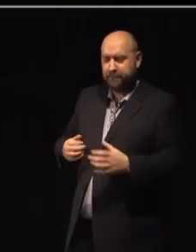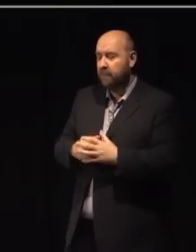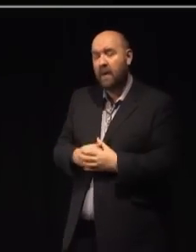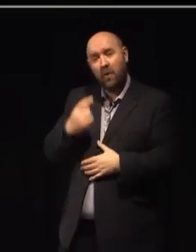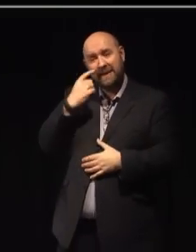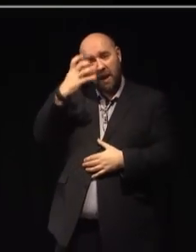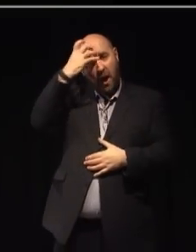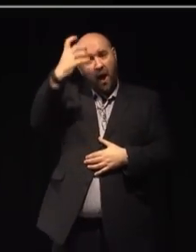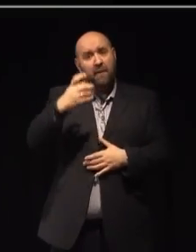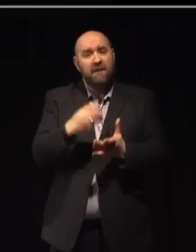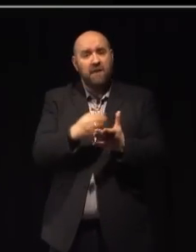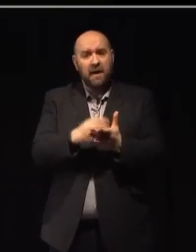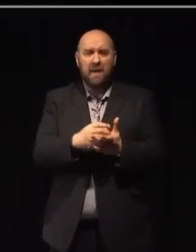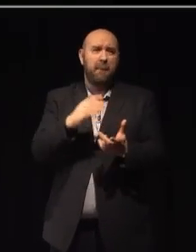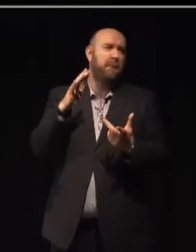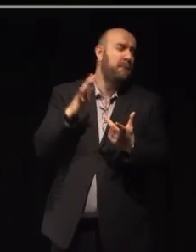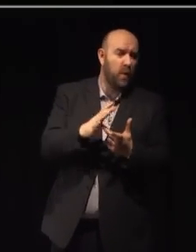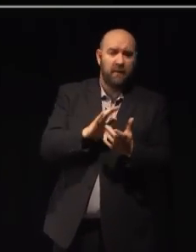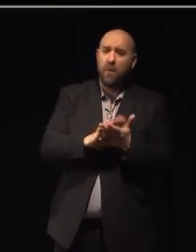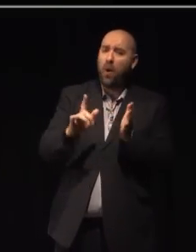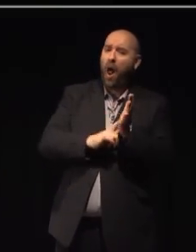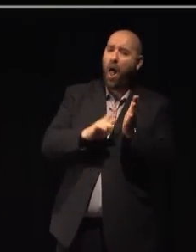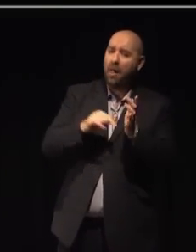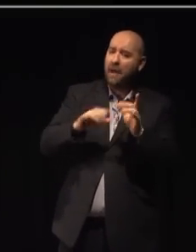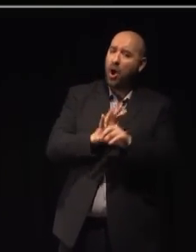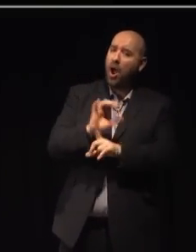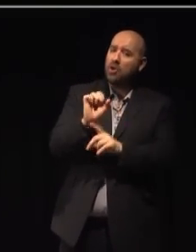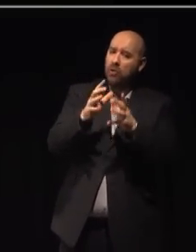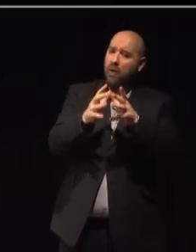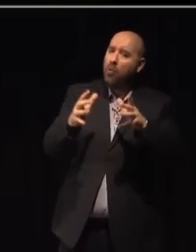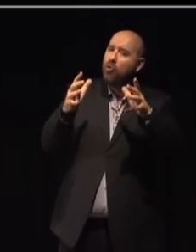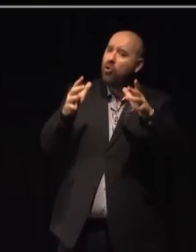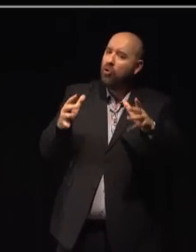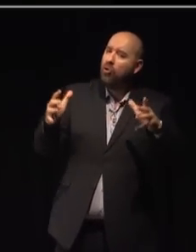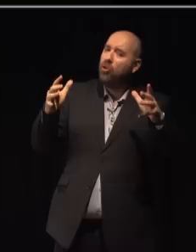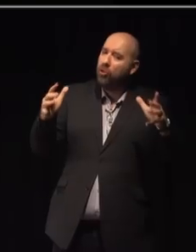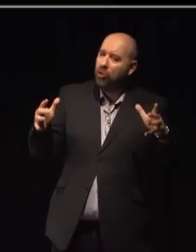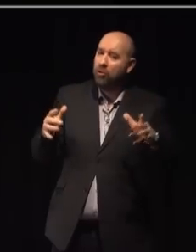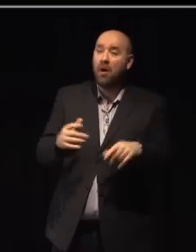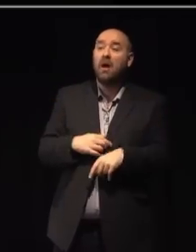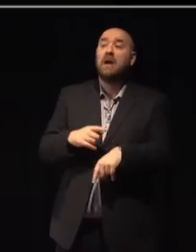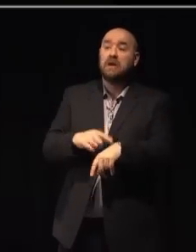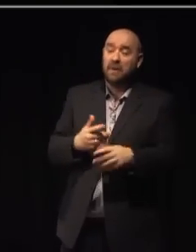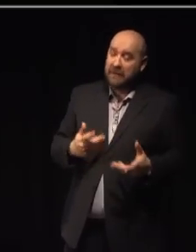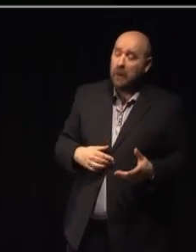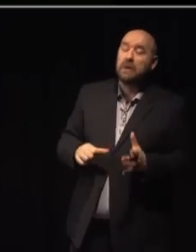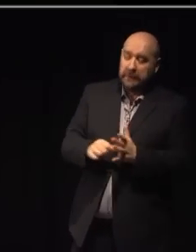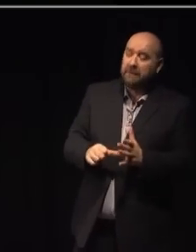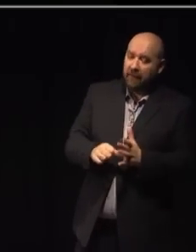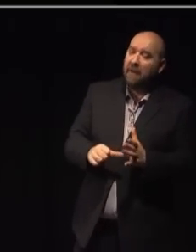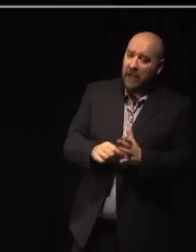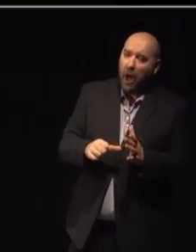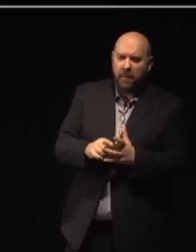how government funding has been crucial to Hull's cultural growth. Though the climate has been tough, we believe that this government understands